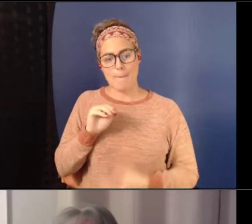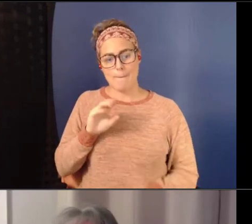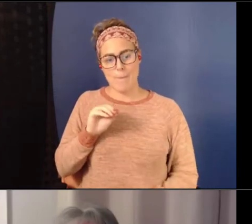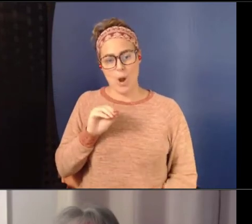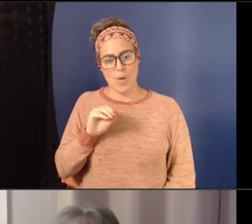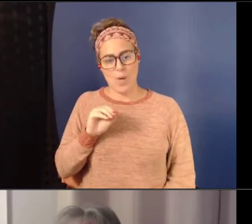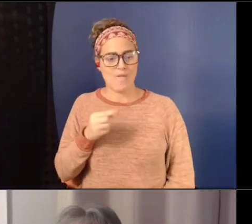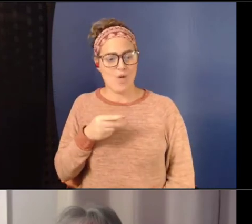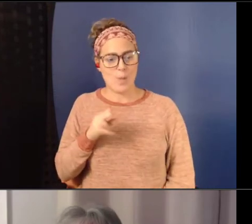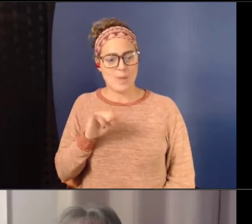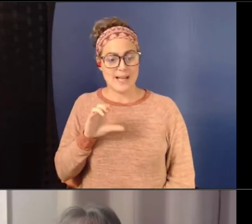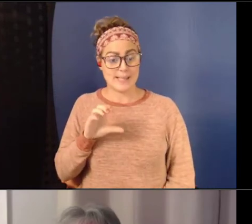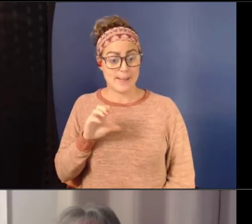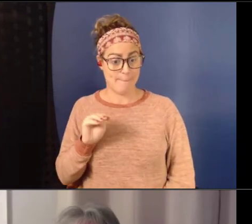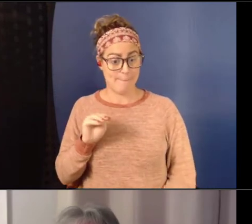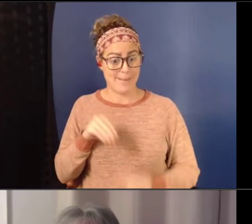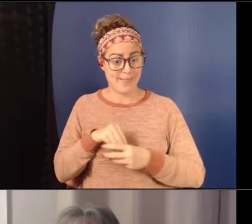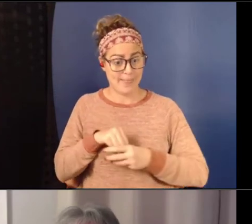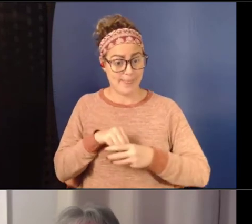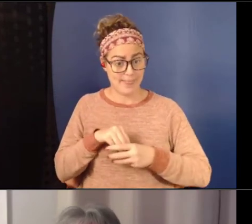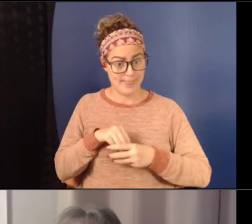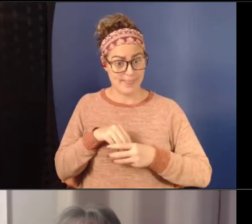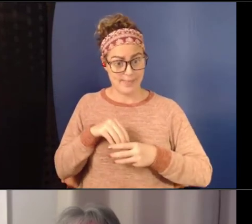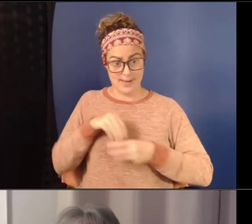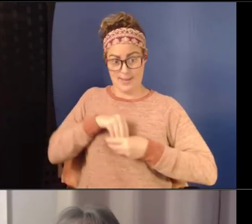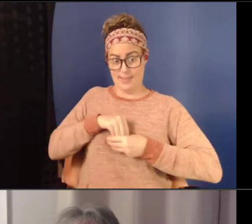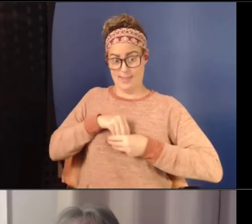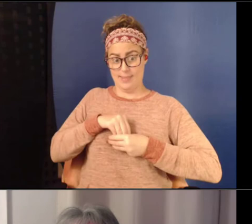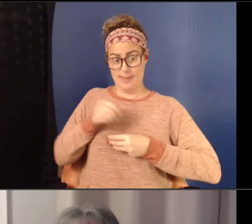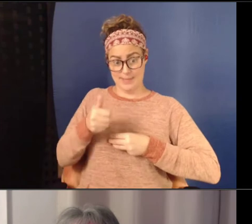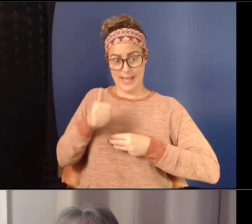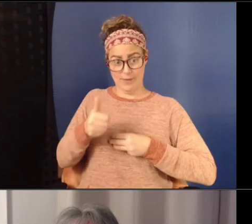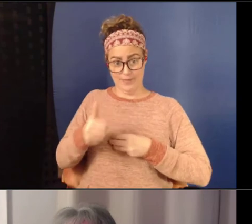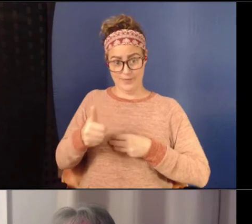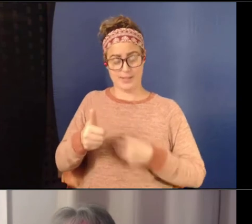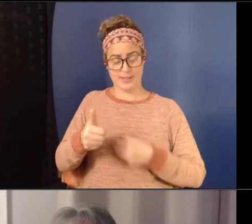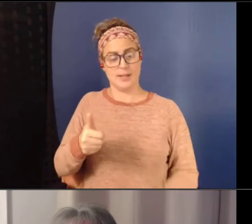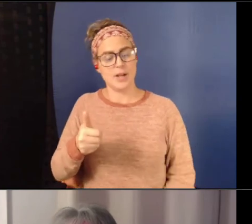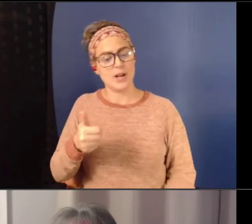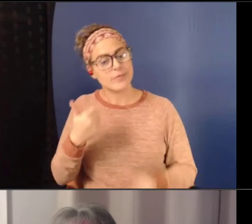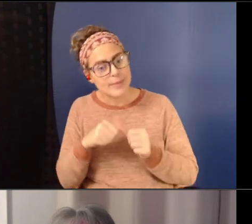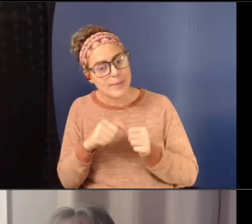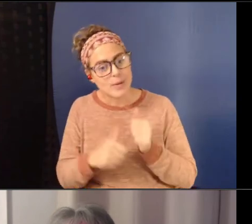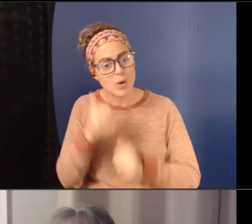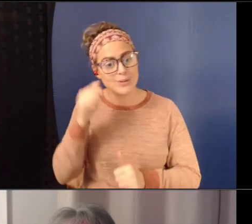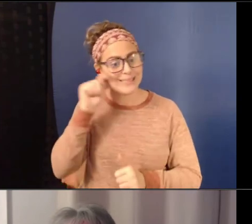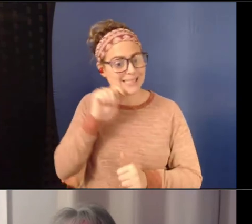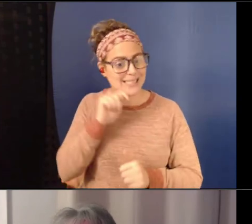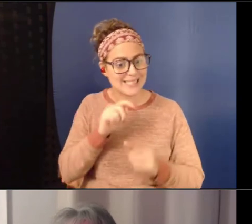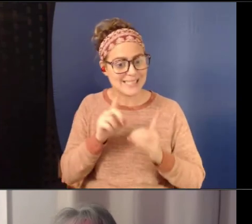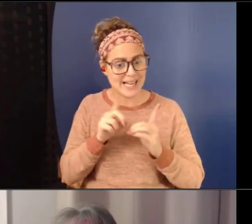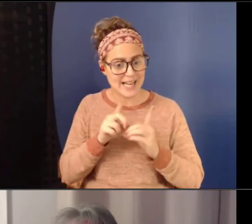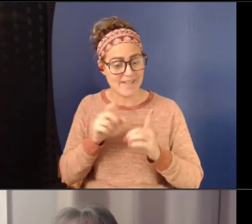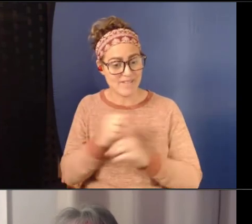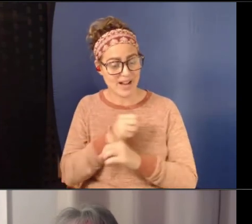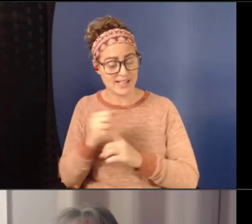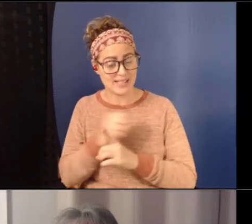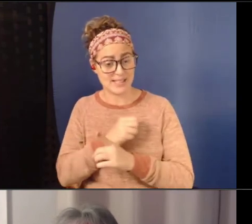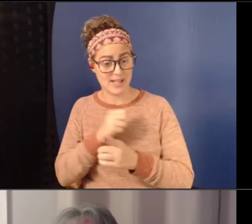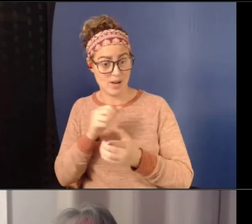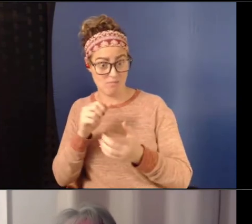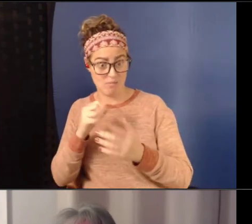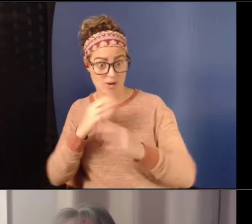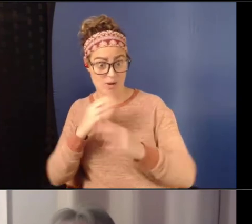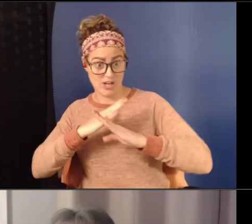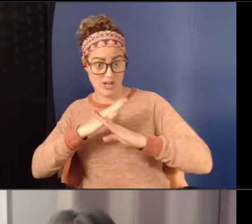Um, or they just also haven't been, you got to remember most of the teen dating violence, uh, literature and prevention program and really doesn't